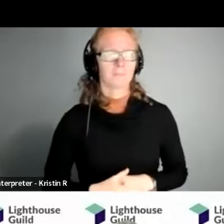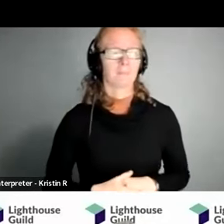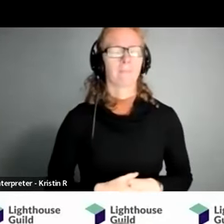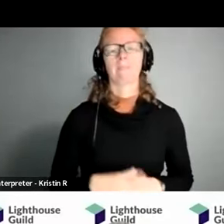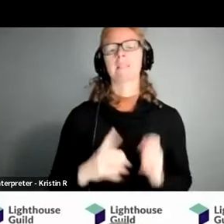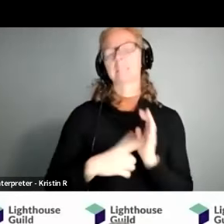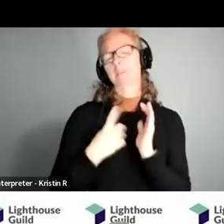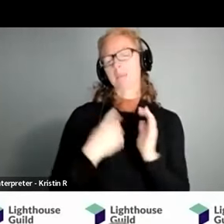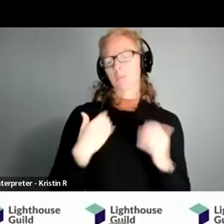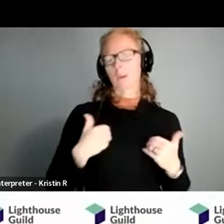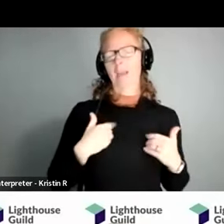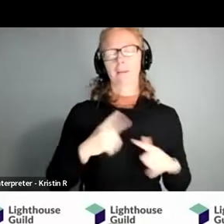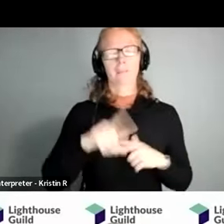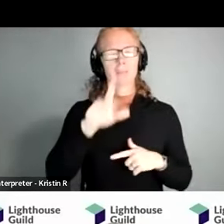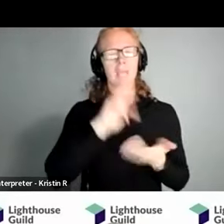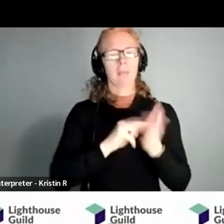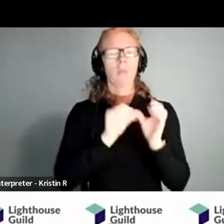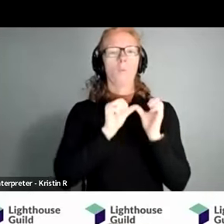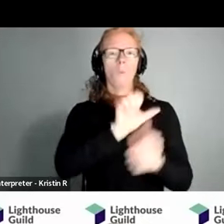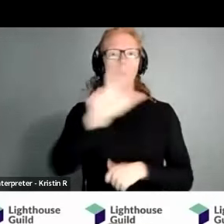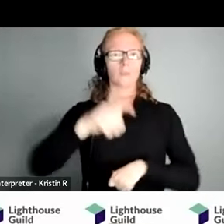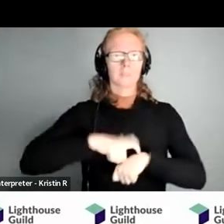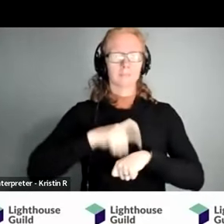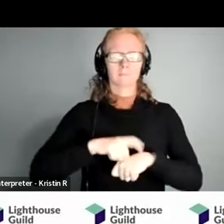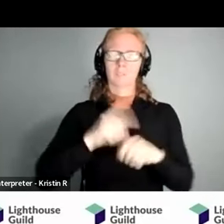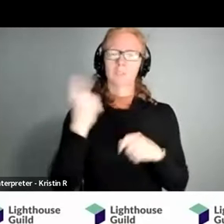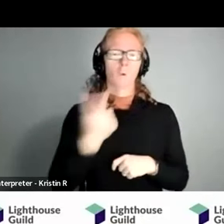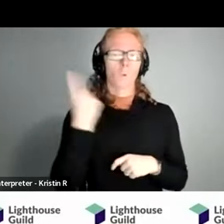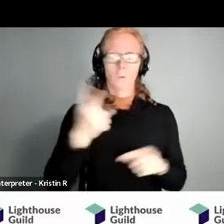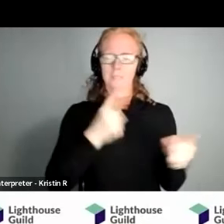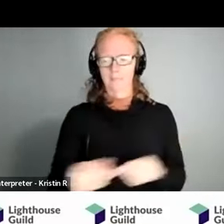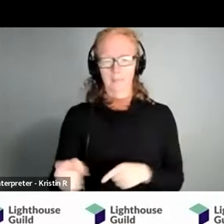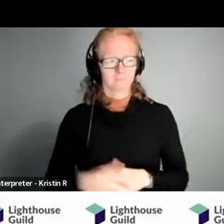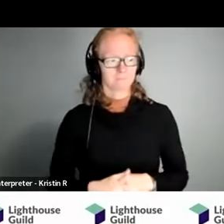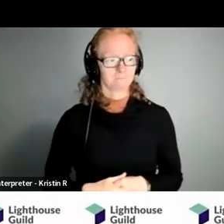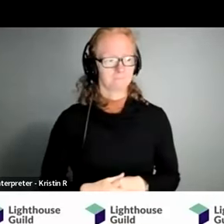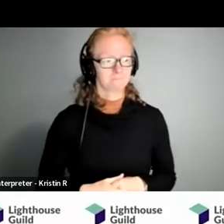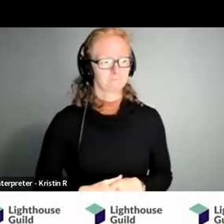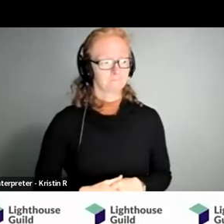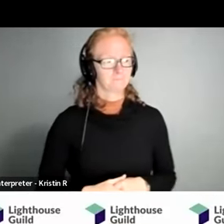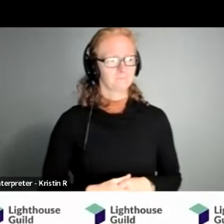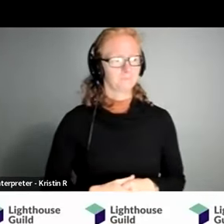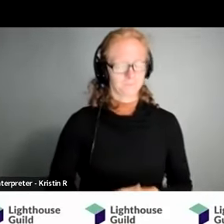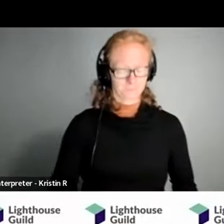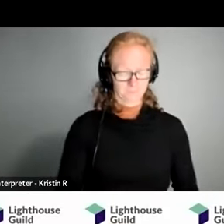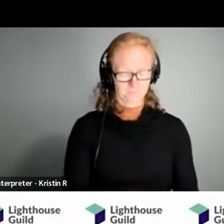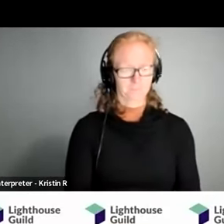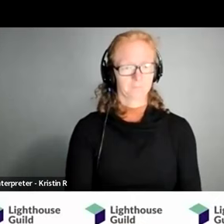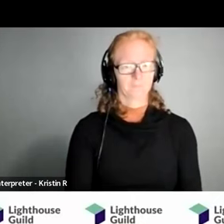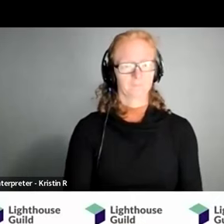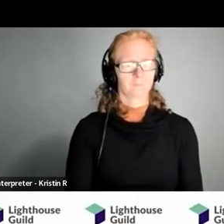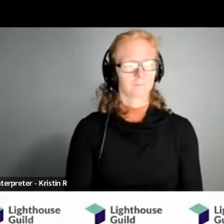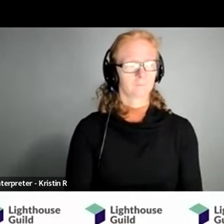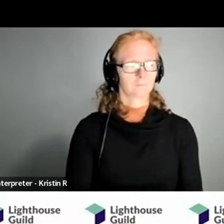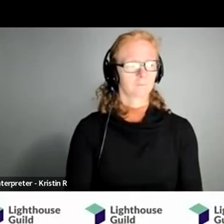here and they're ringing but that's not what they mean um it's a constant situation and you are not a candidate for over-the-counter hearing